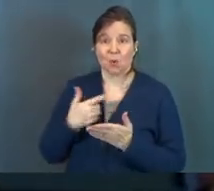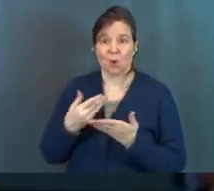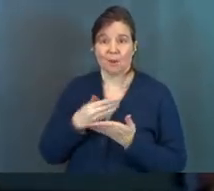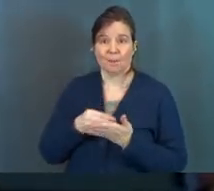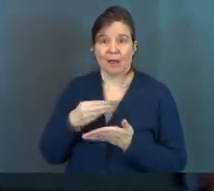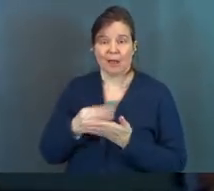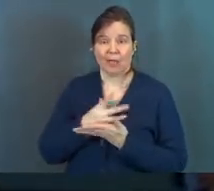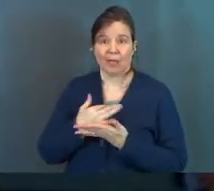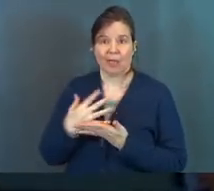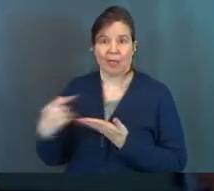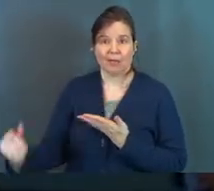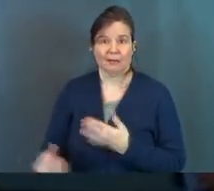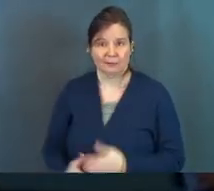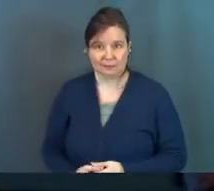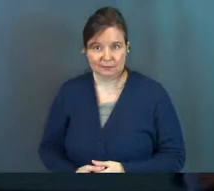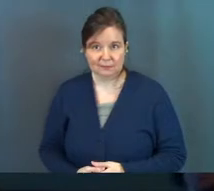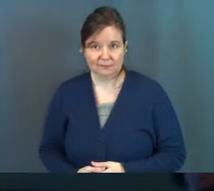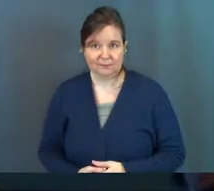your checking account?